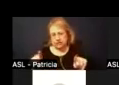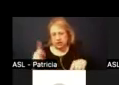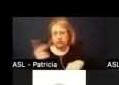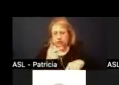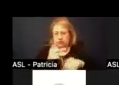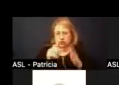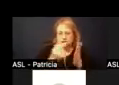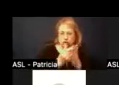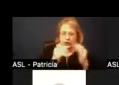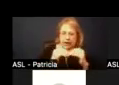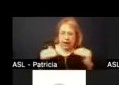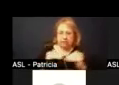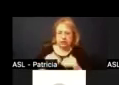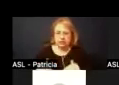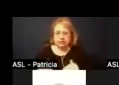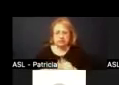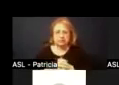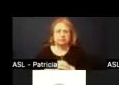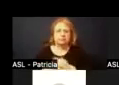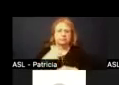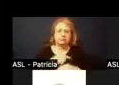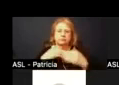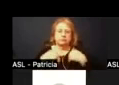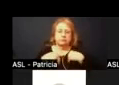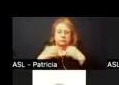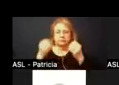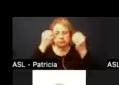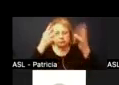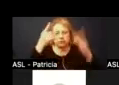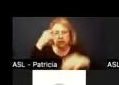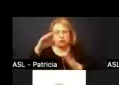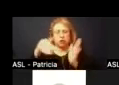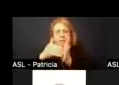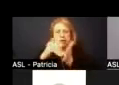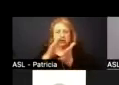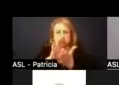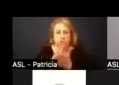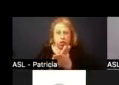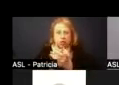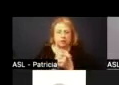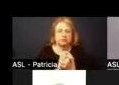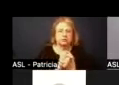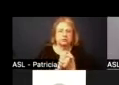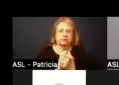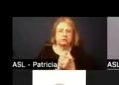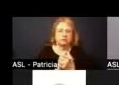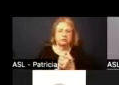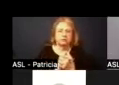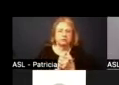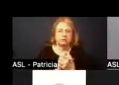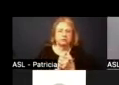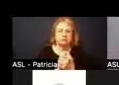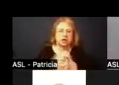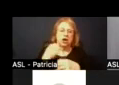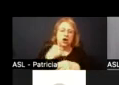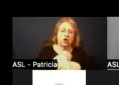and then uh we have the information for middle school um and again we've you know we've